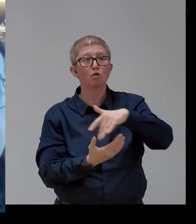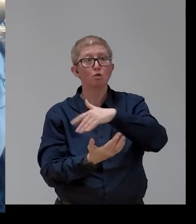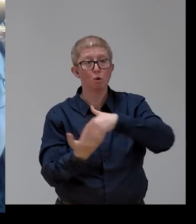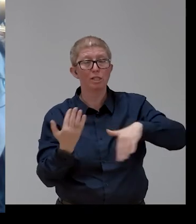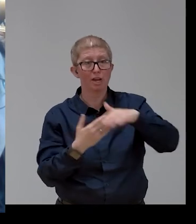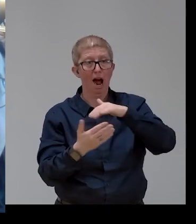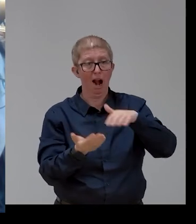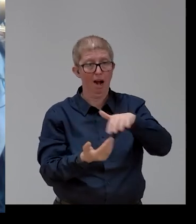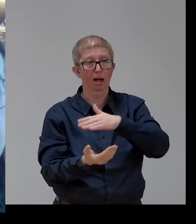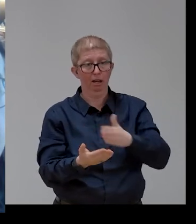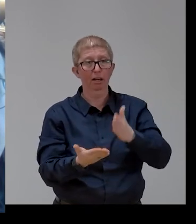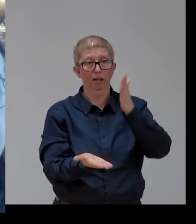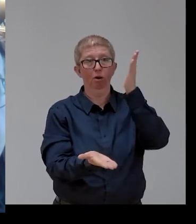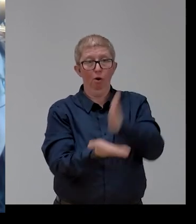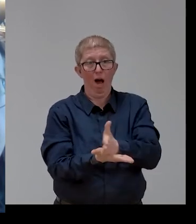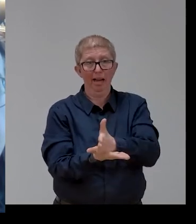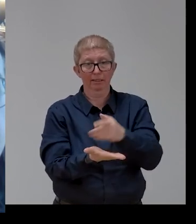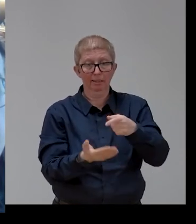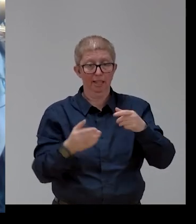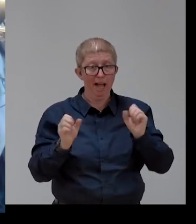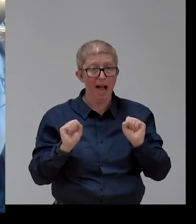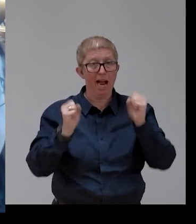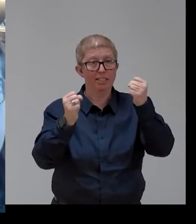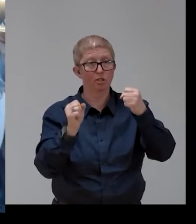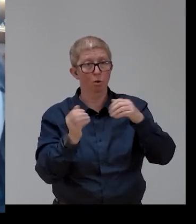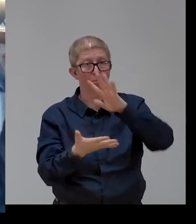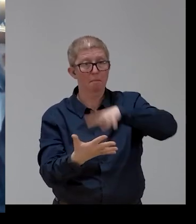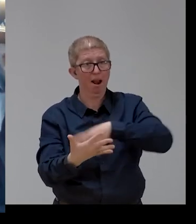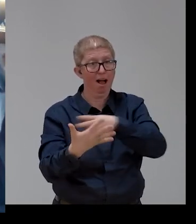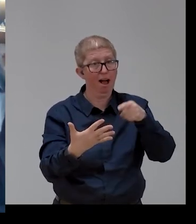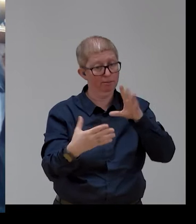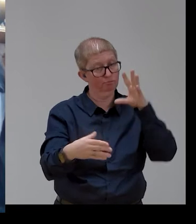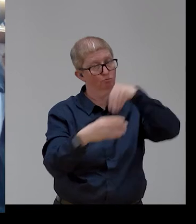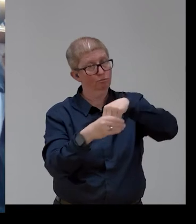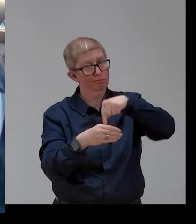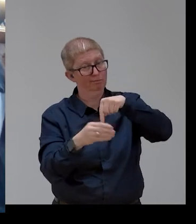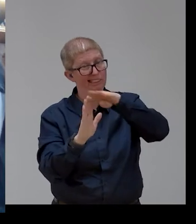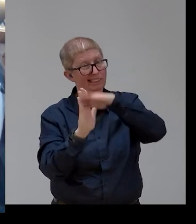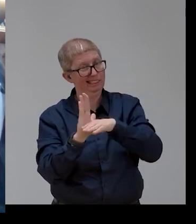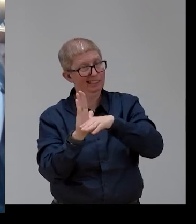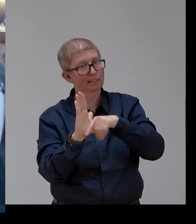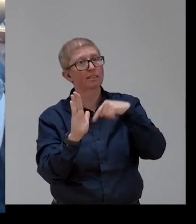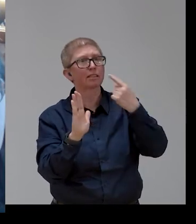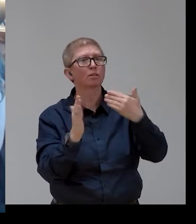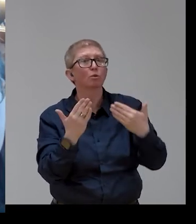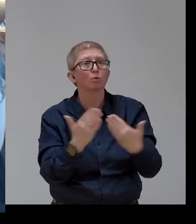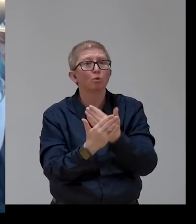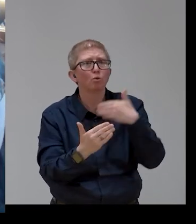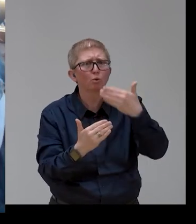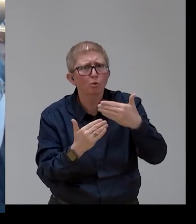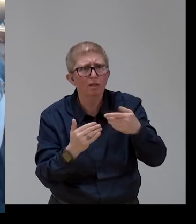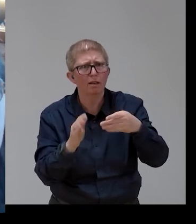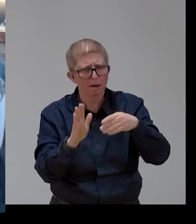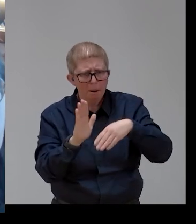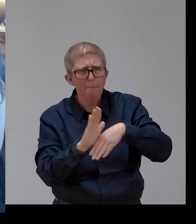plan that will implement the Pillar will deliver new and more effective rights for the